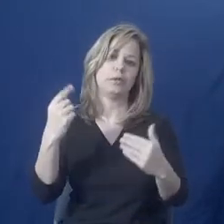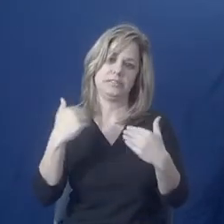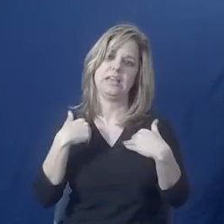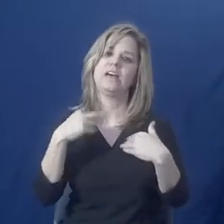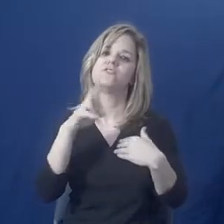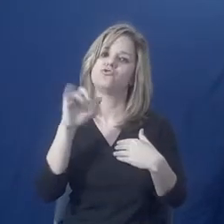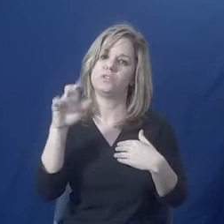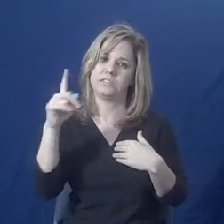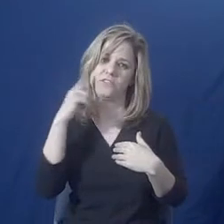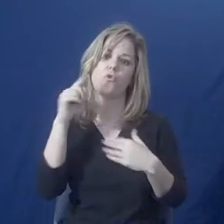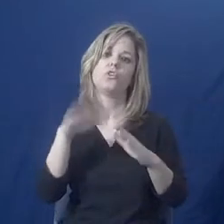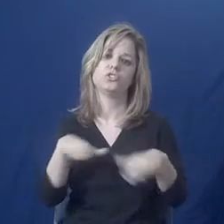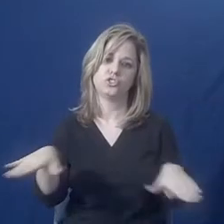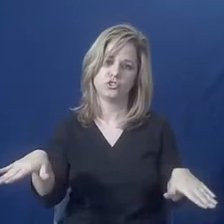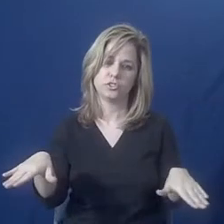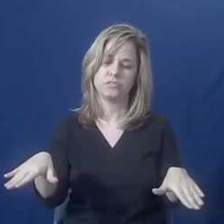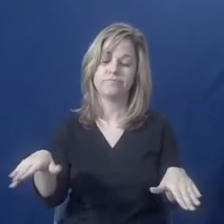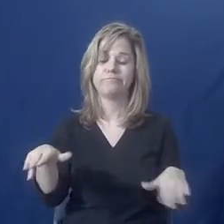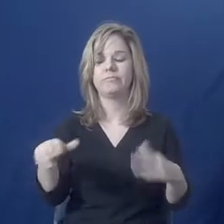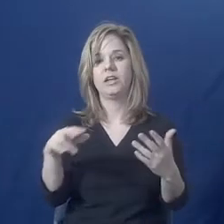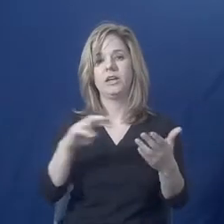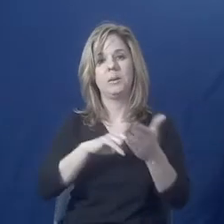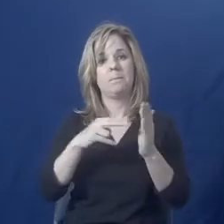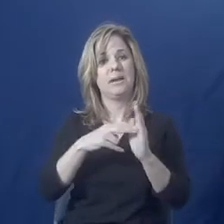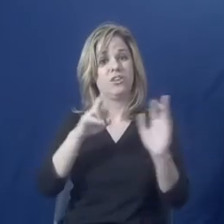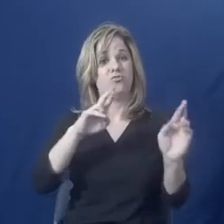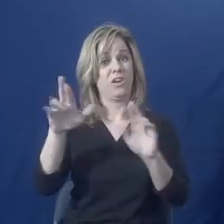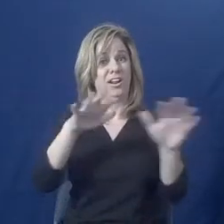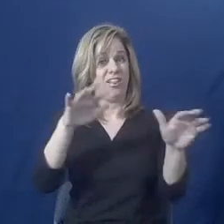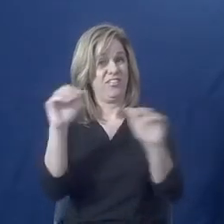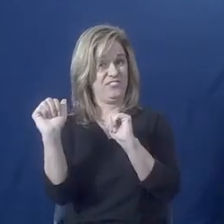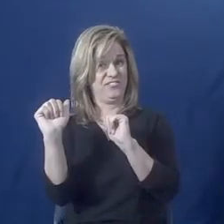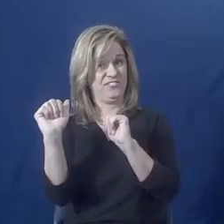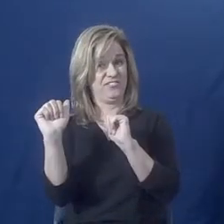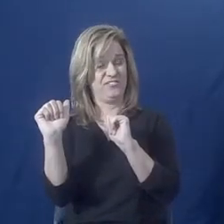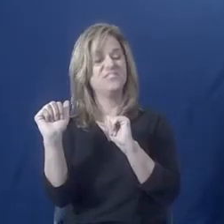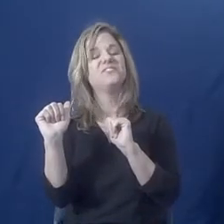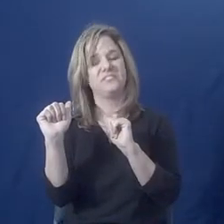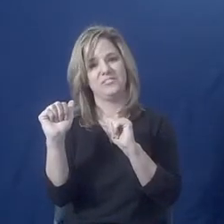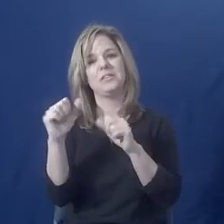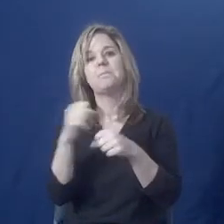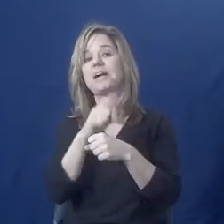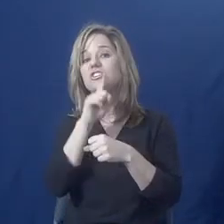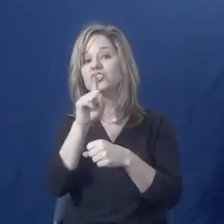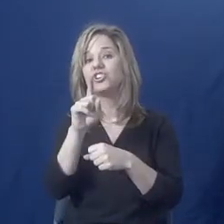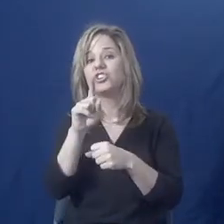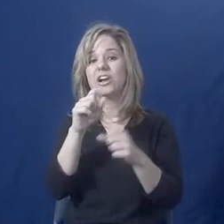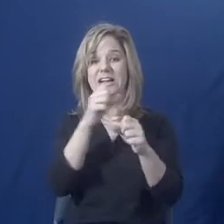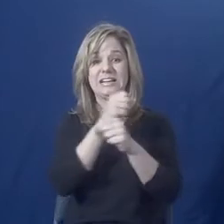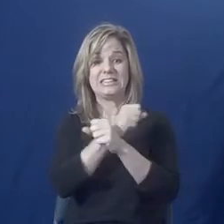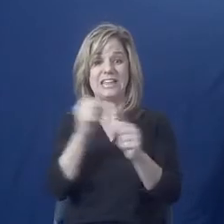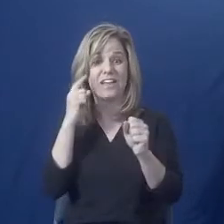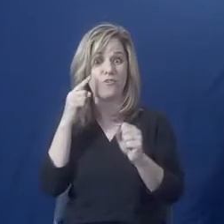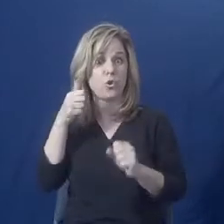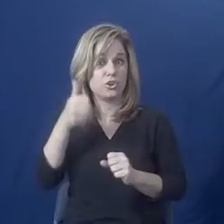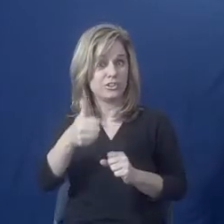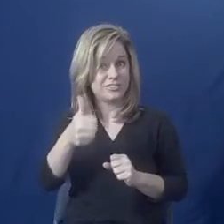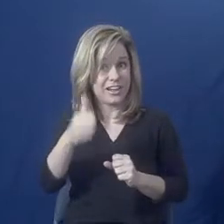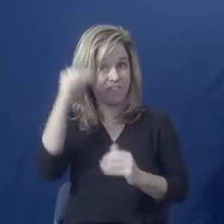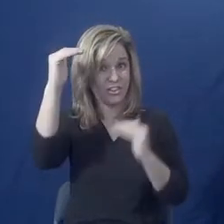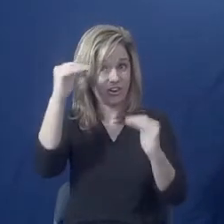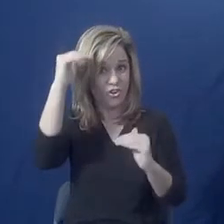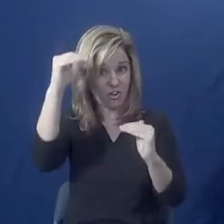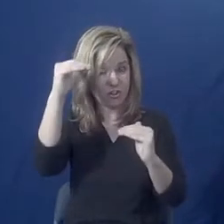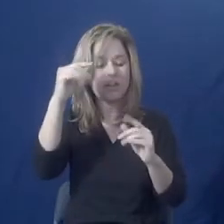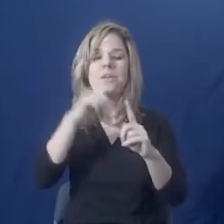related risks. So if you're thinking about leaving, you need to make sure that you're not only doing a safety plan for yourself,